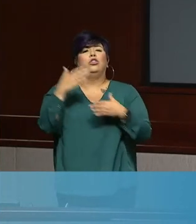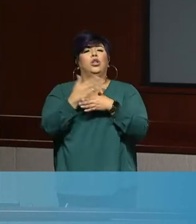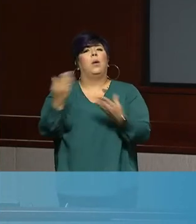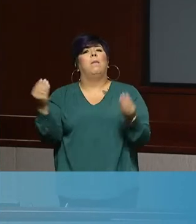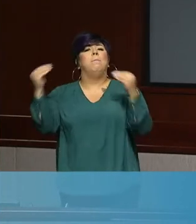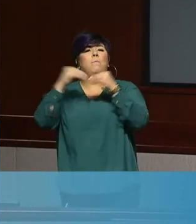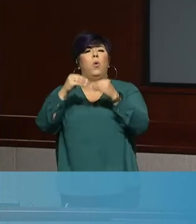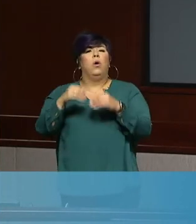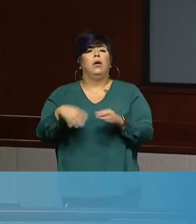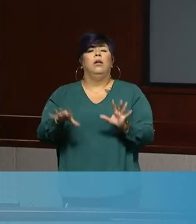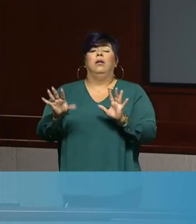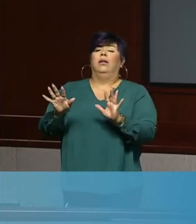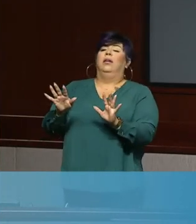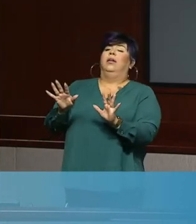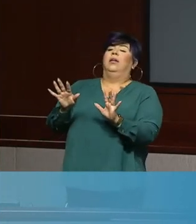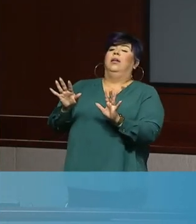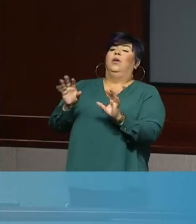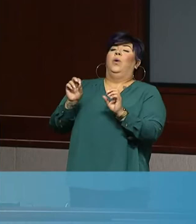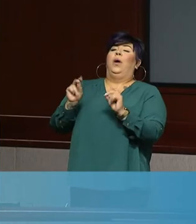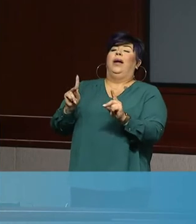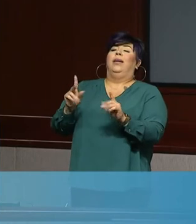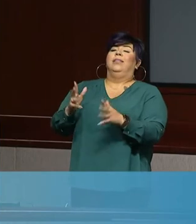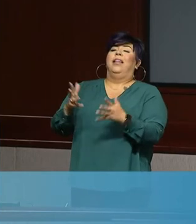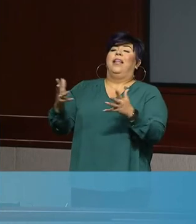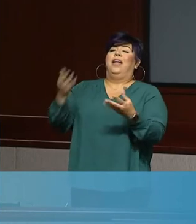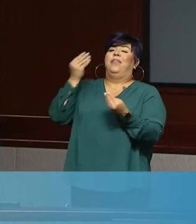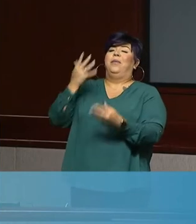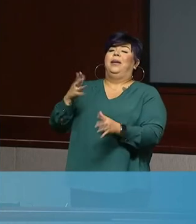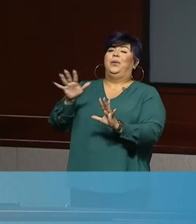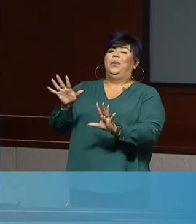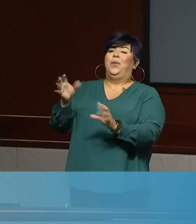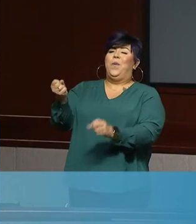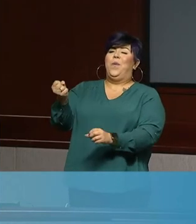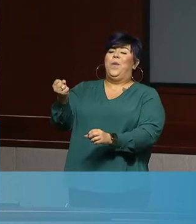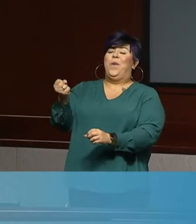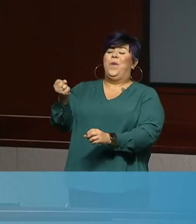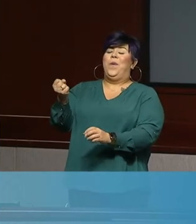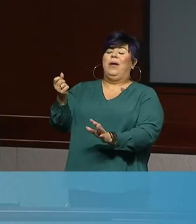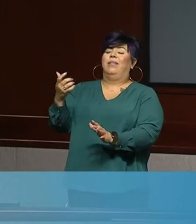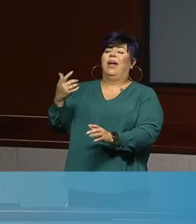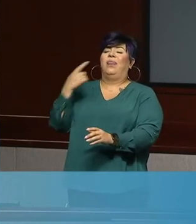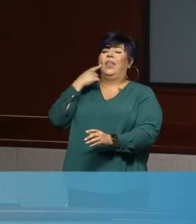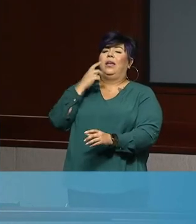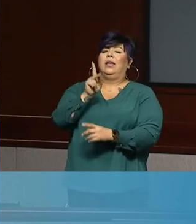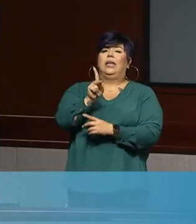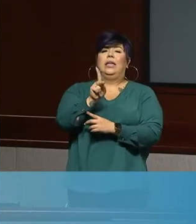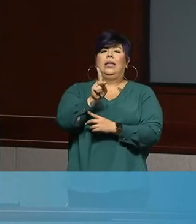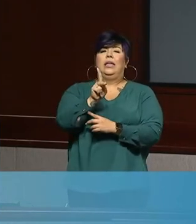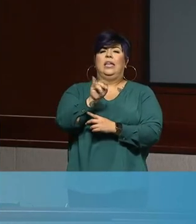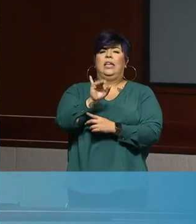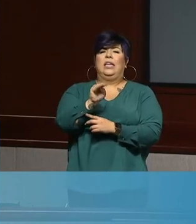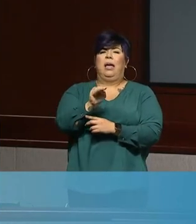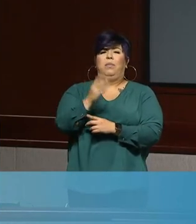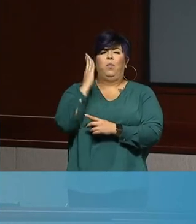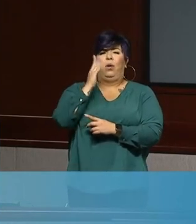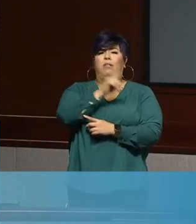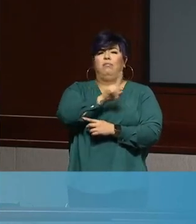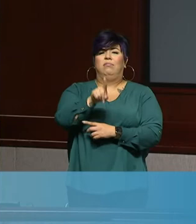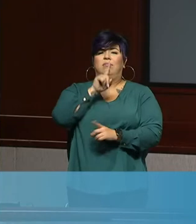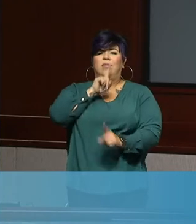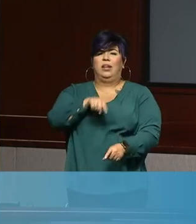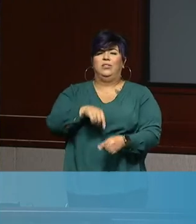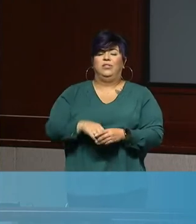Okay, there's a lot to unpack there, but I'm going to have ask Kim Hernandez from Public Health to answer that question.